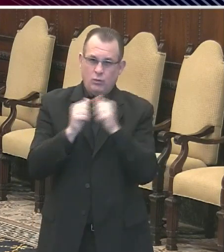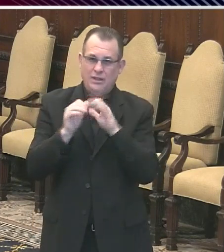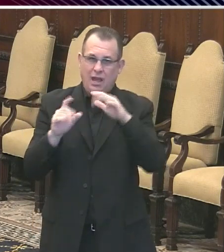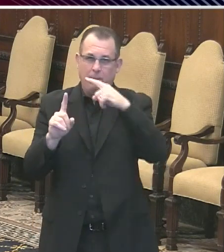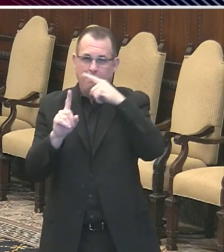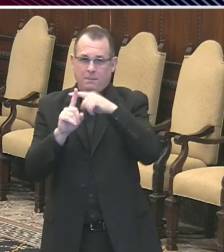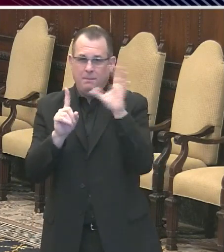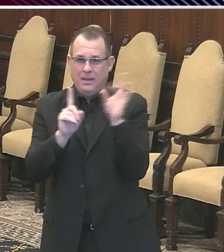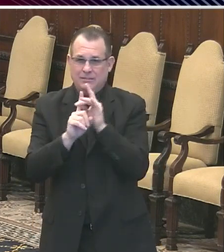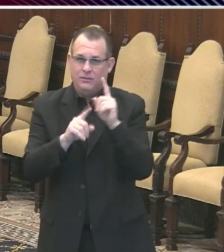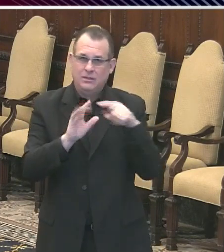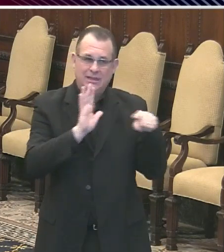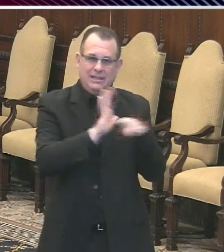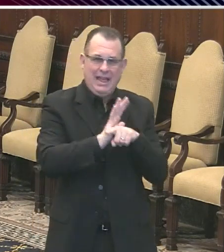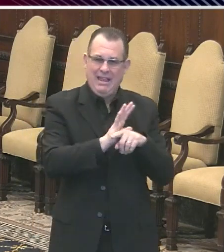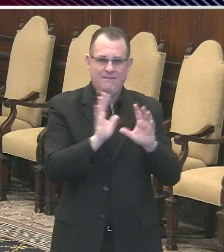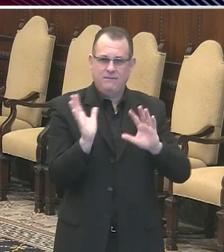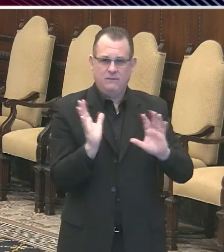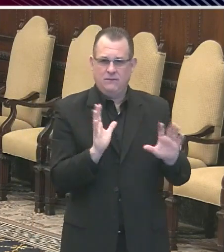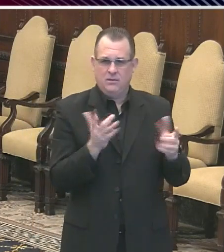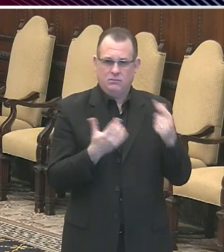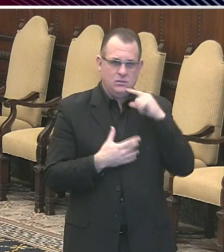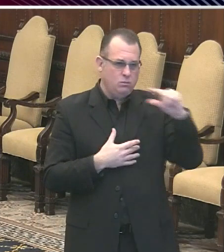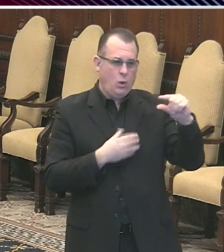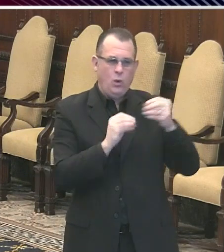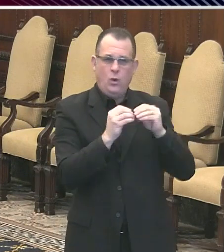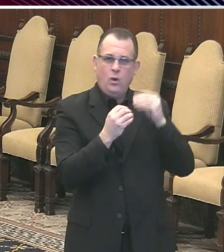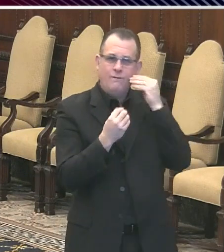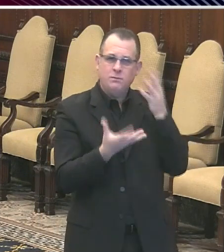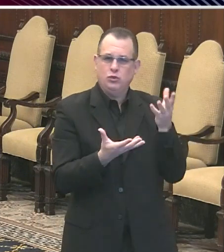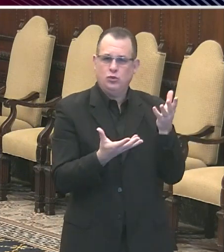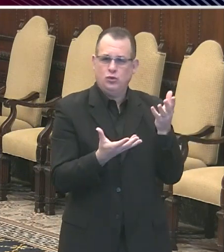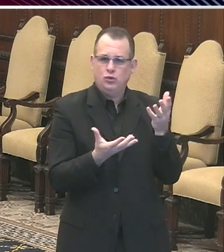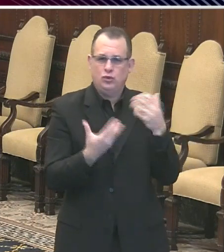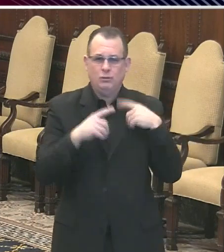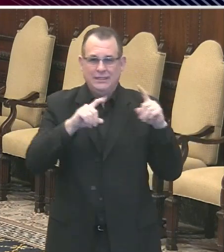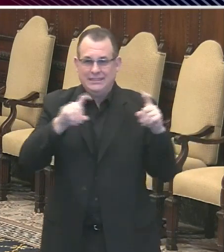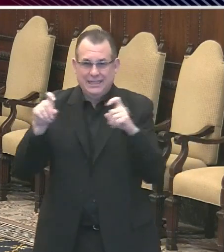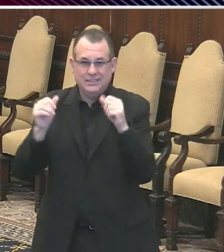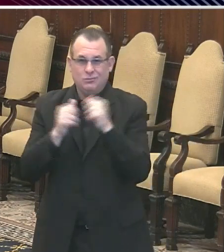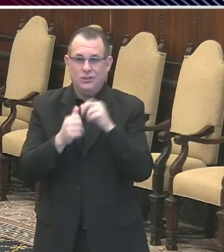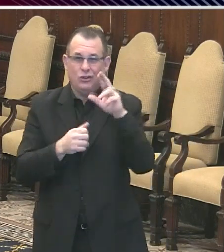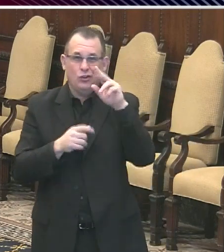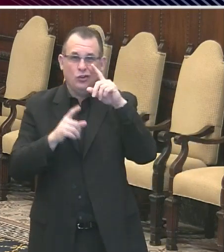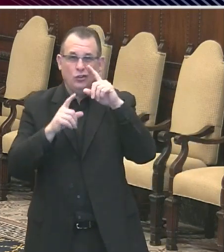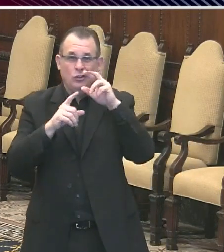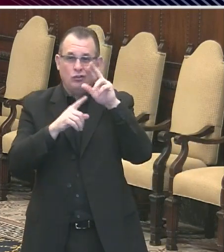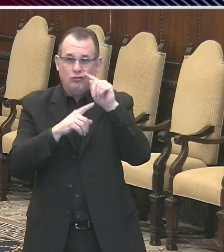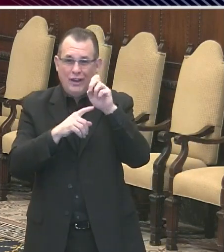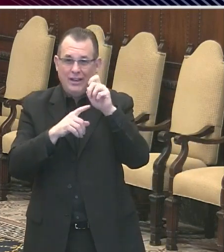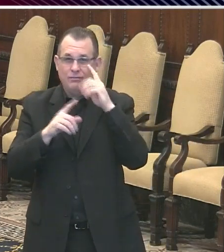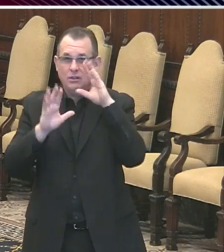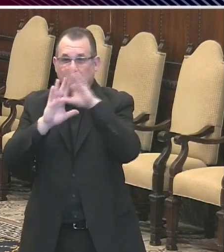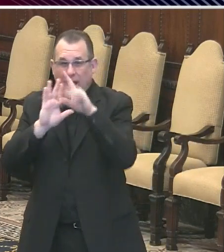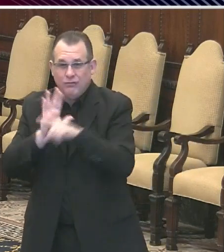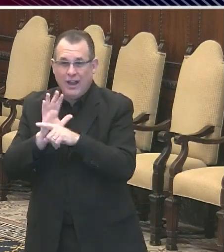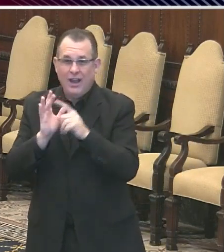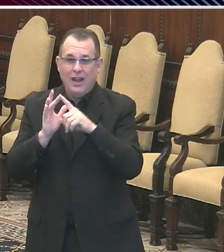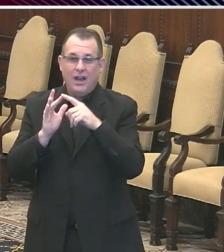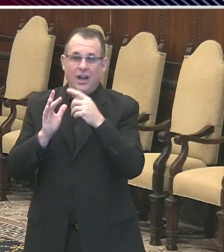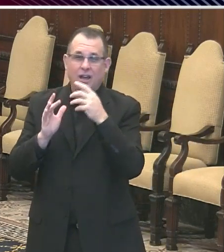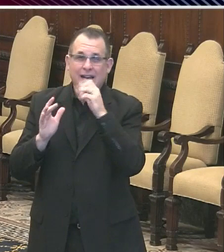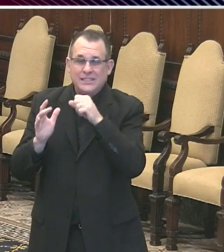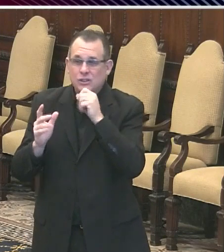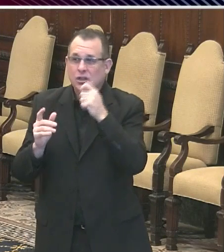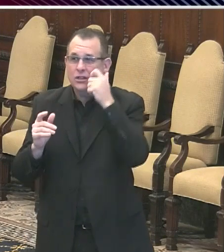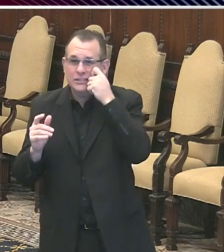negatives. So you can't necessarily calculate out testing rates on different demographics. I'll see if there's anything more there that we can put on the website. And if so, we'd be happy to